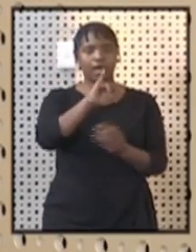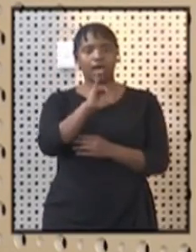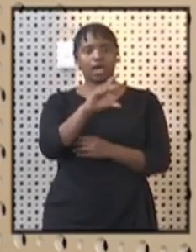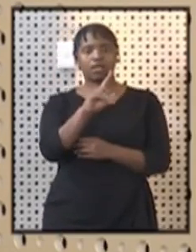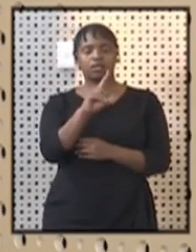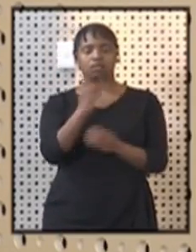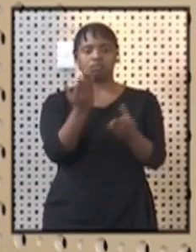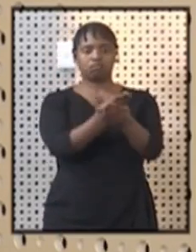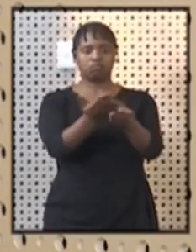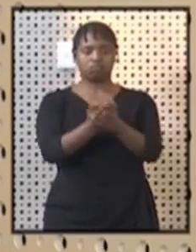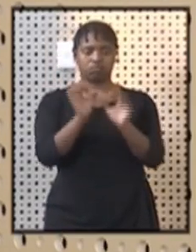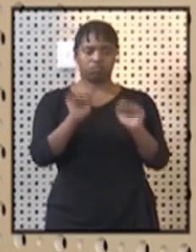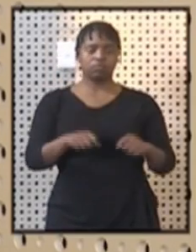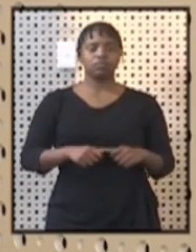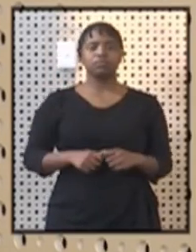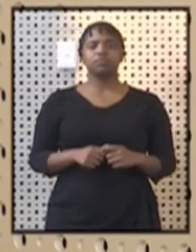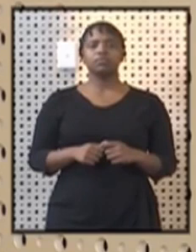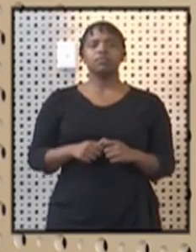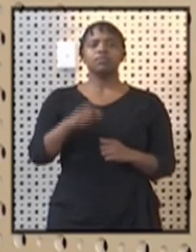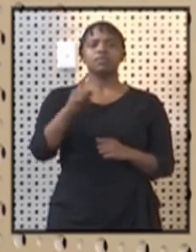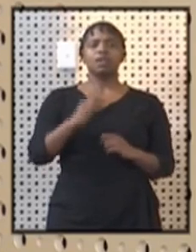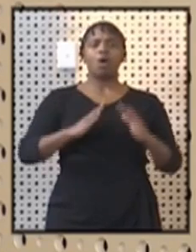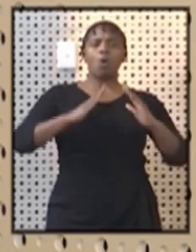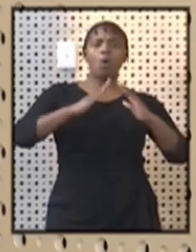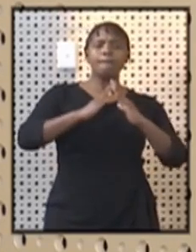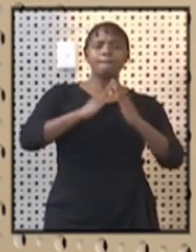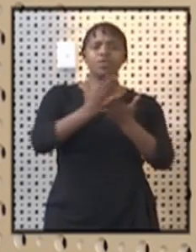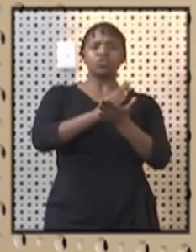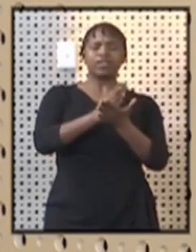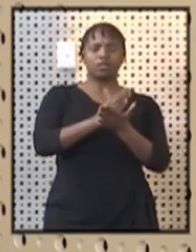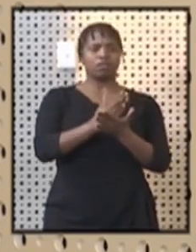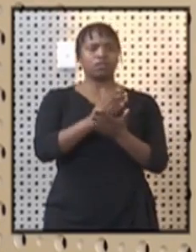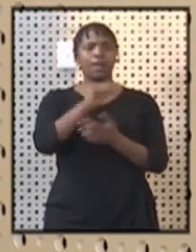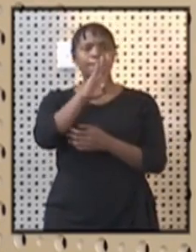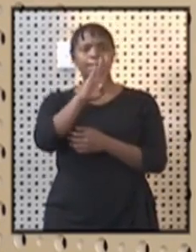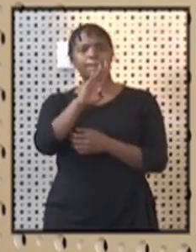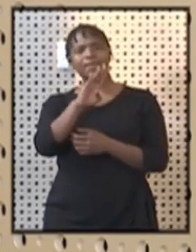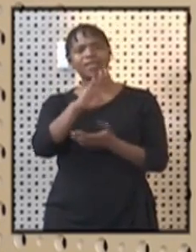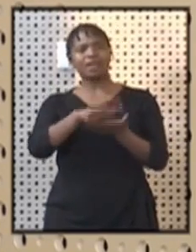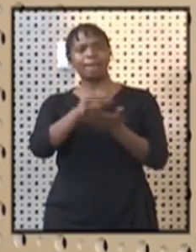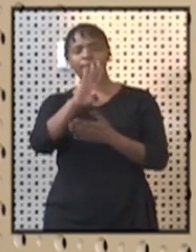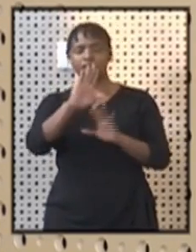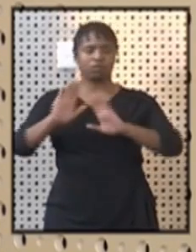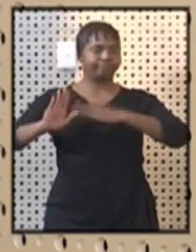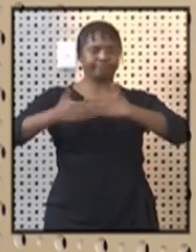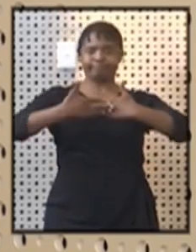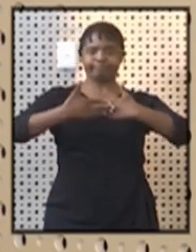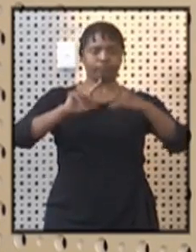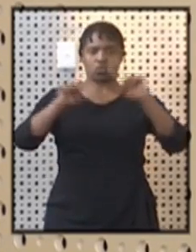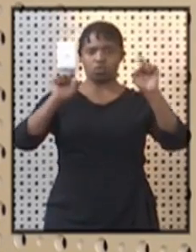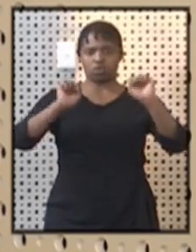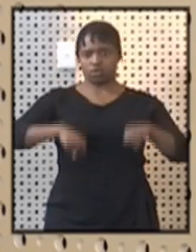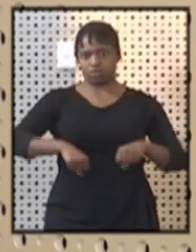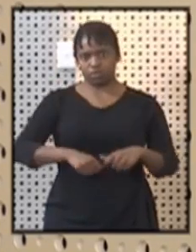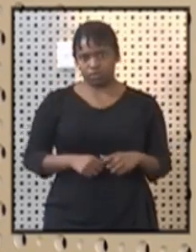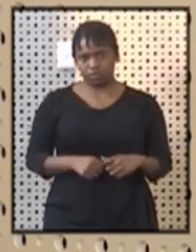Short-term home rental sharing remains closed. It's not yet allowed.